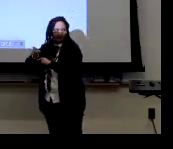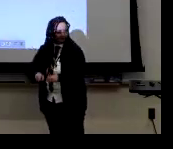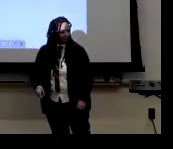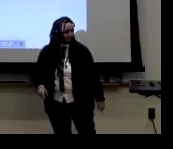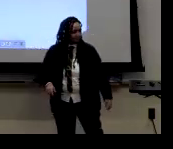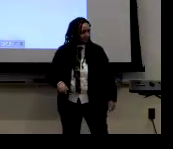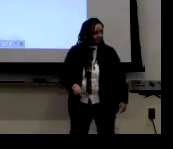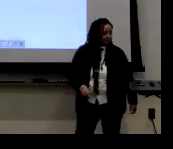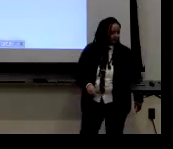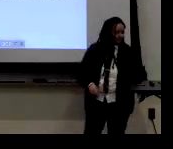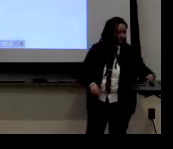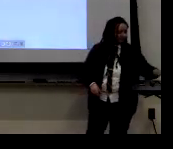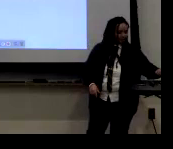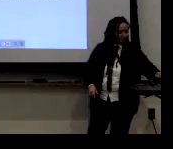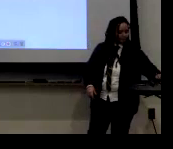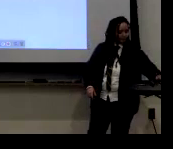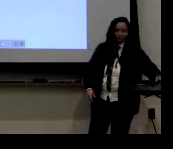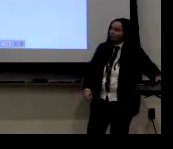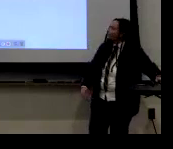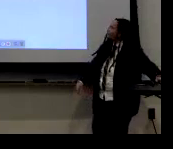speak. So there should be more axes.